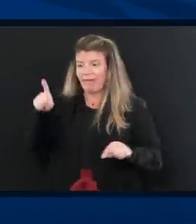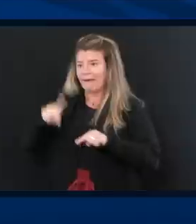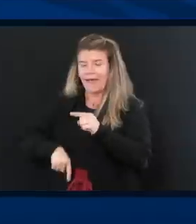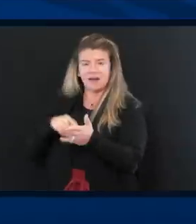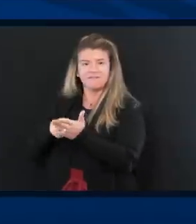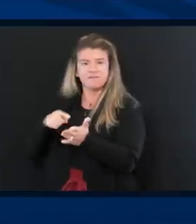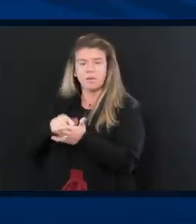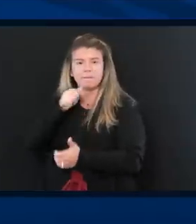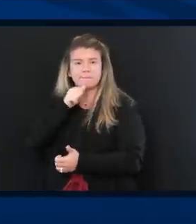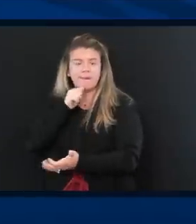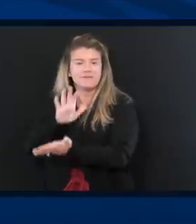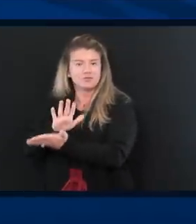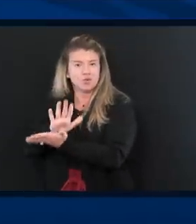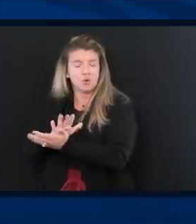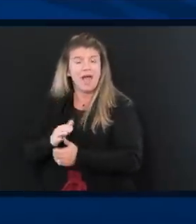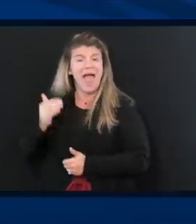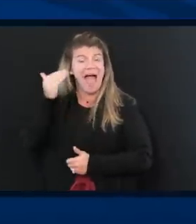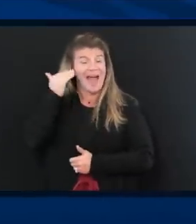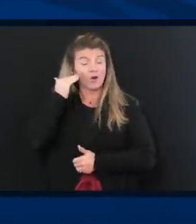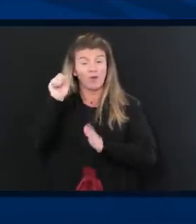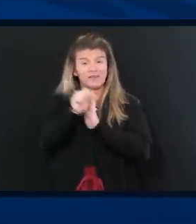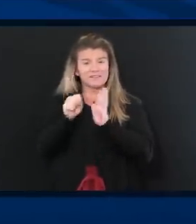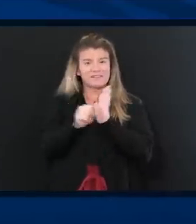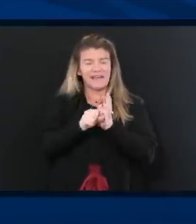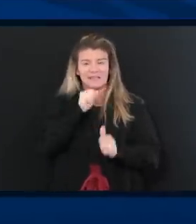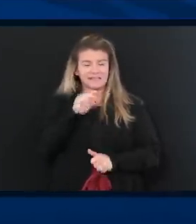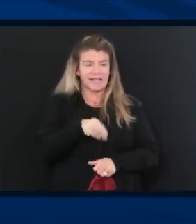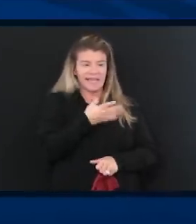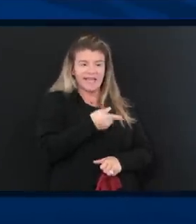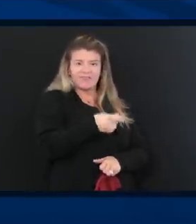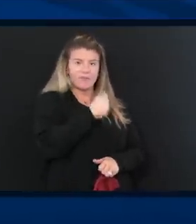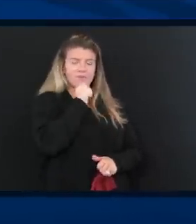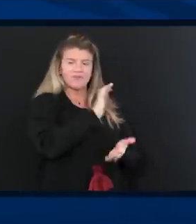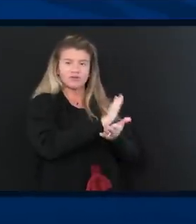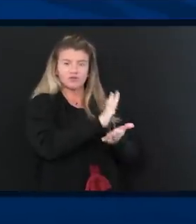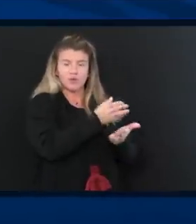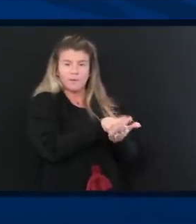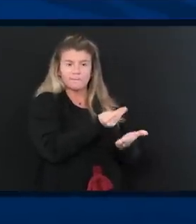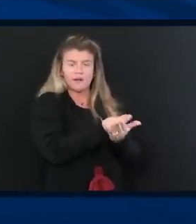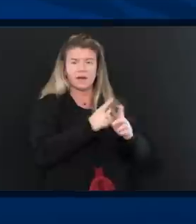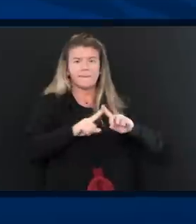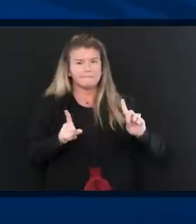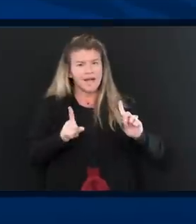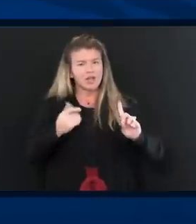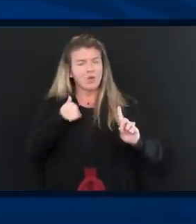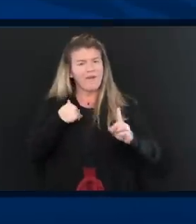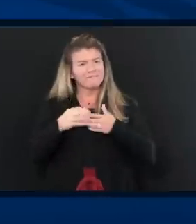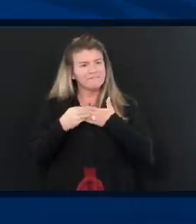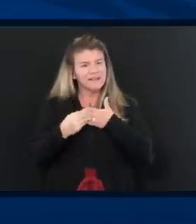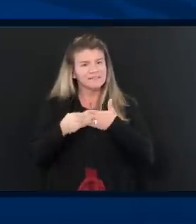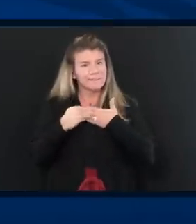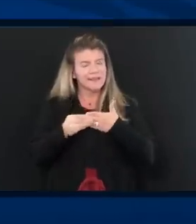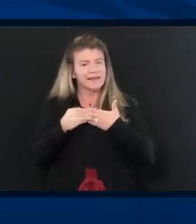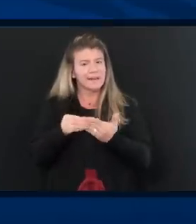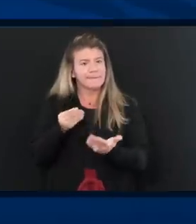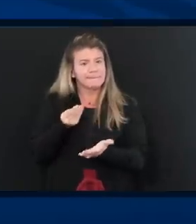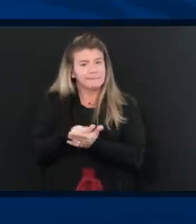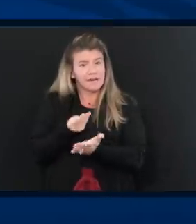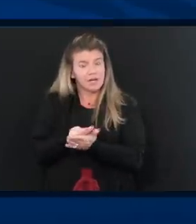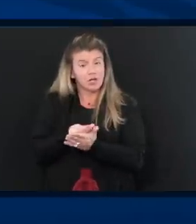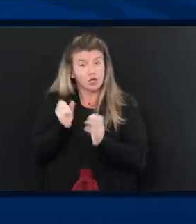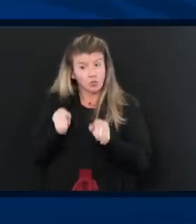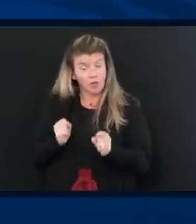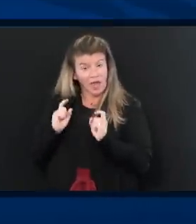I know you said the state doesn't give private schools any money, but I think you have some flexibility in the CARES Act to give public schools money. So are you